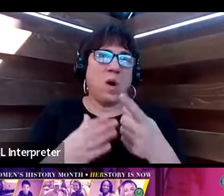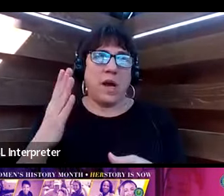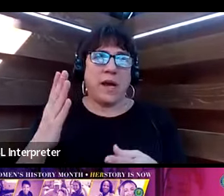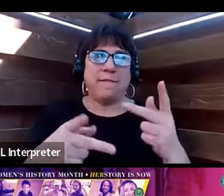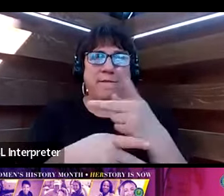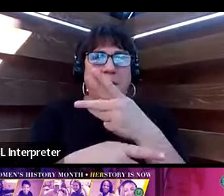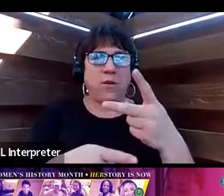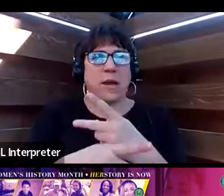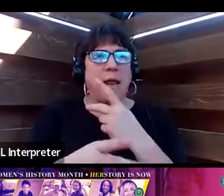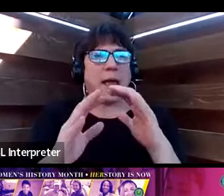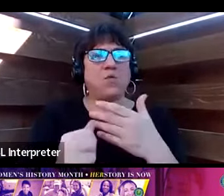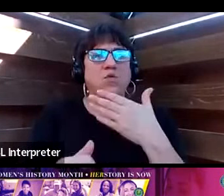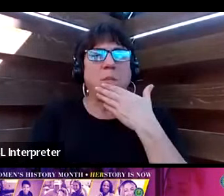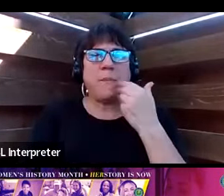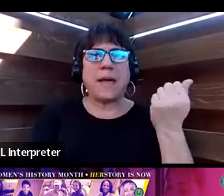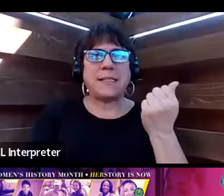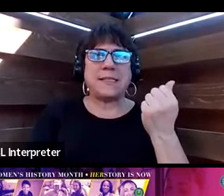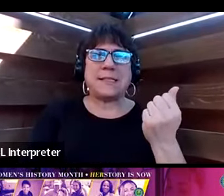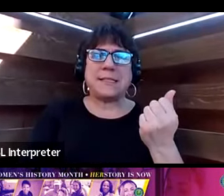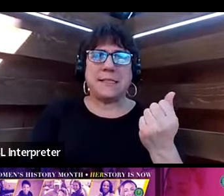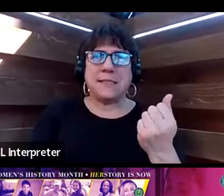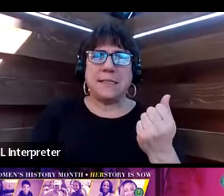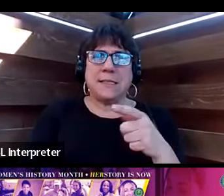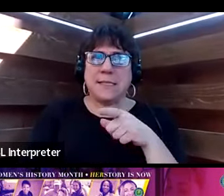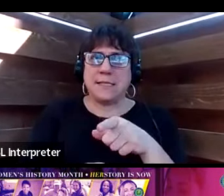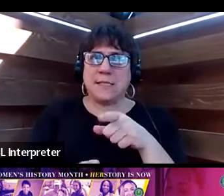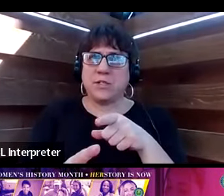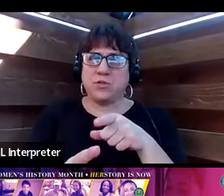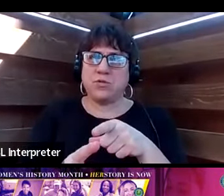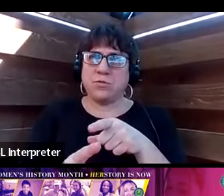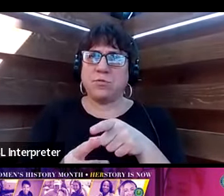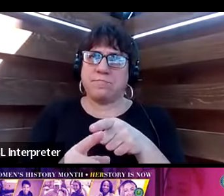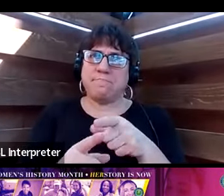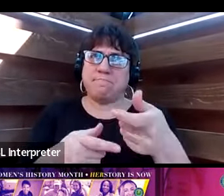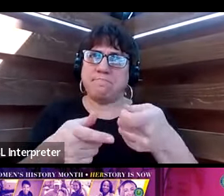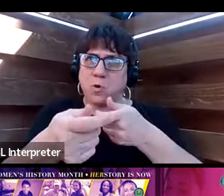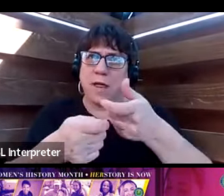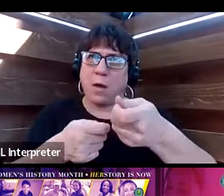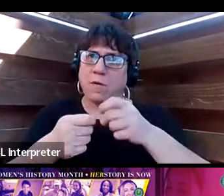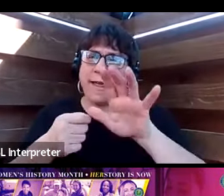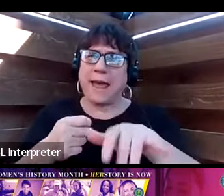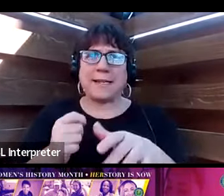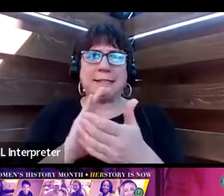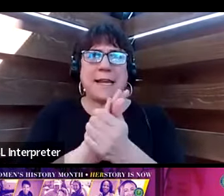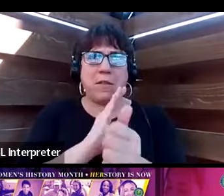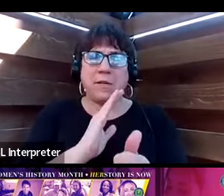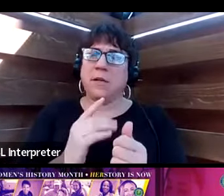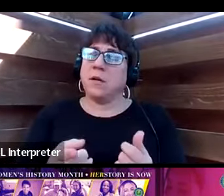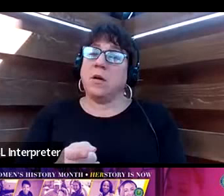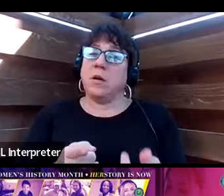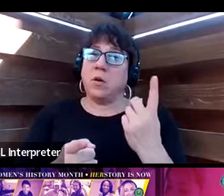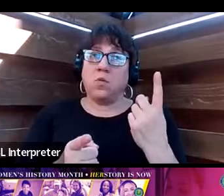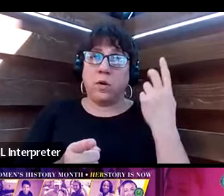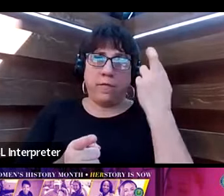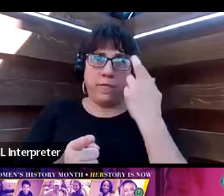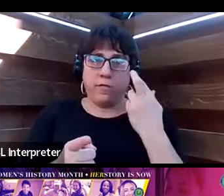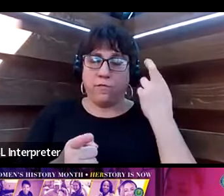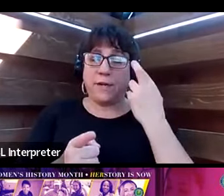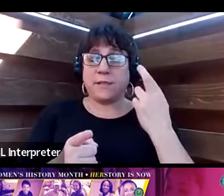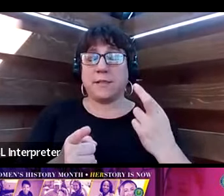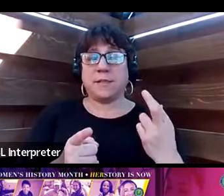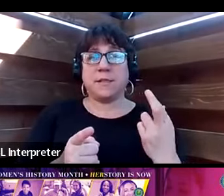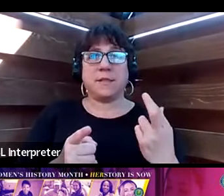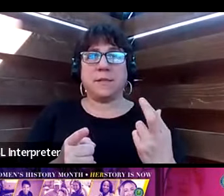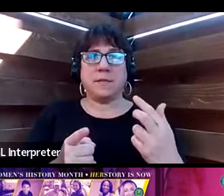how best to tap into that talent. And so, for example, one of the reasons that